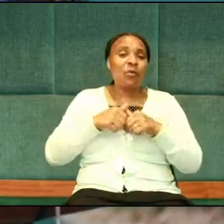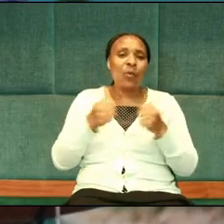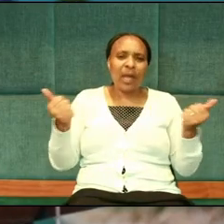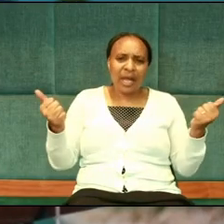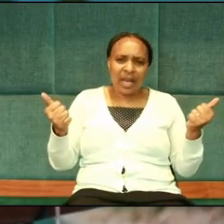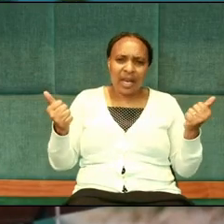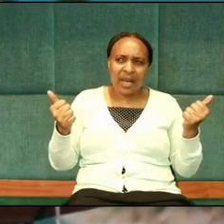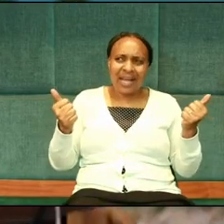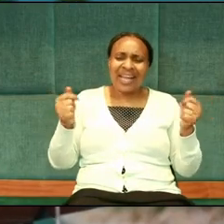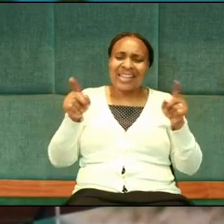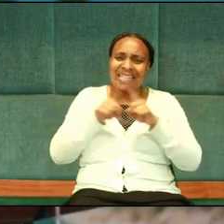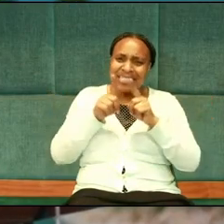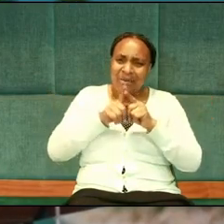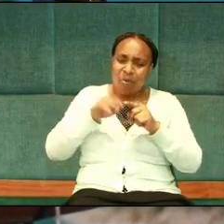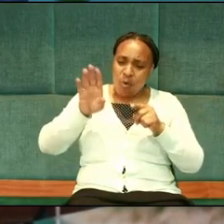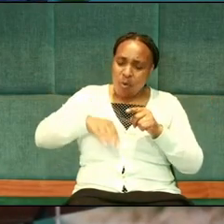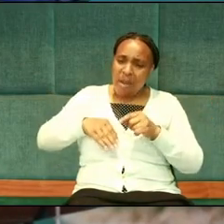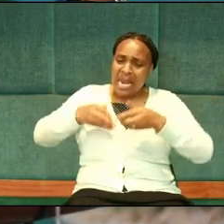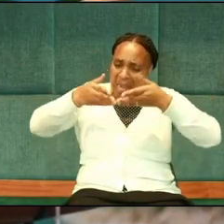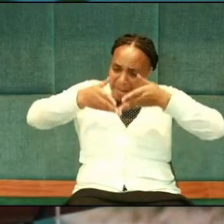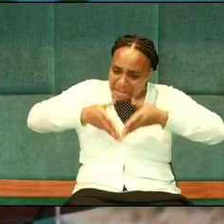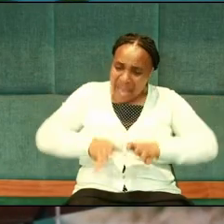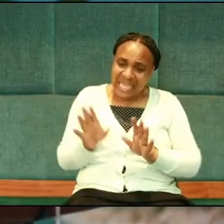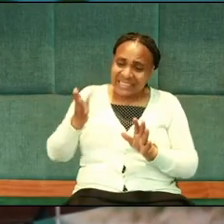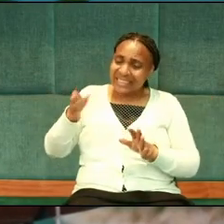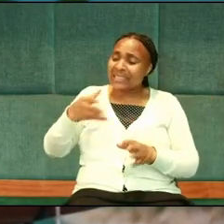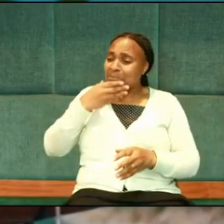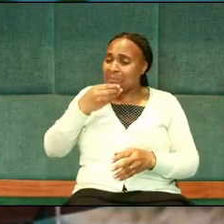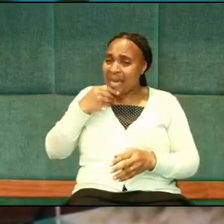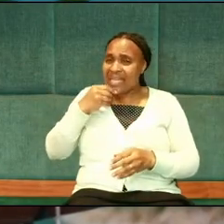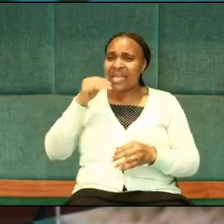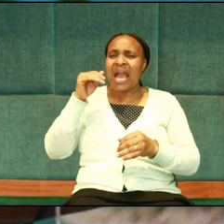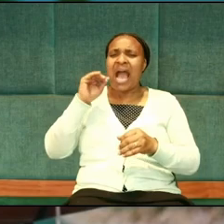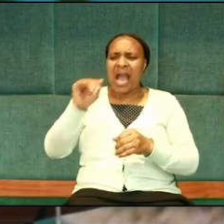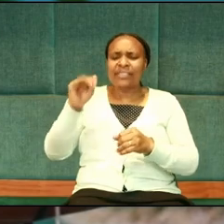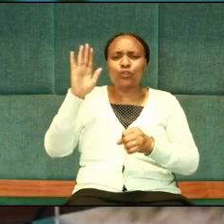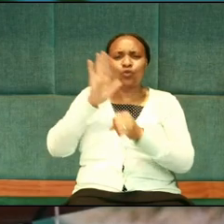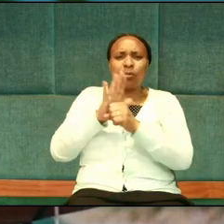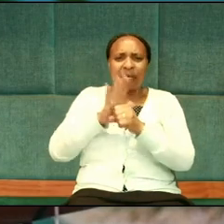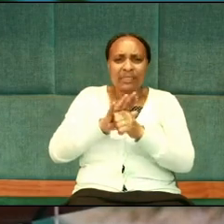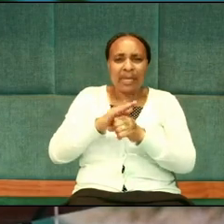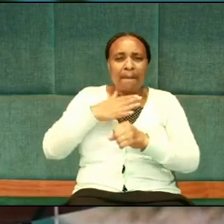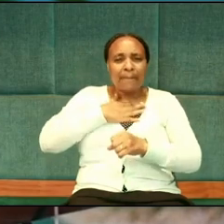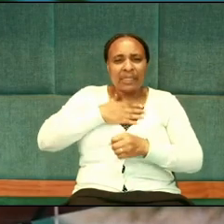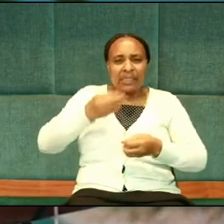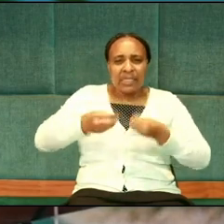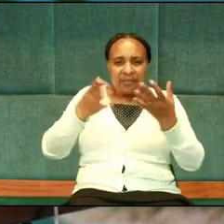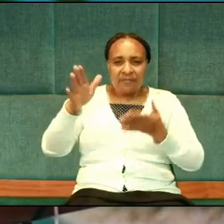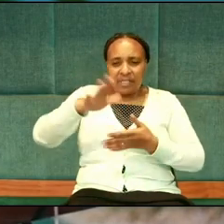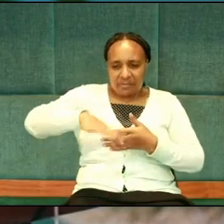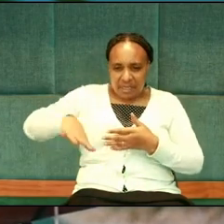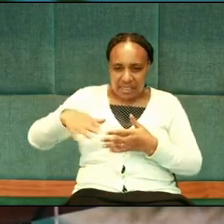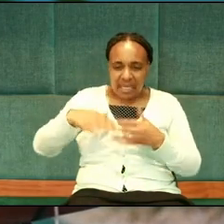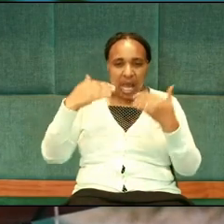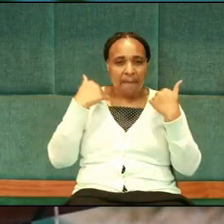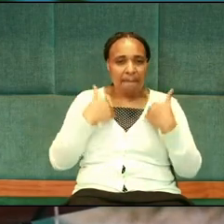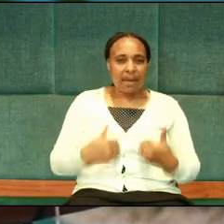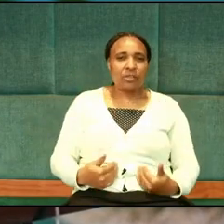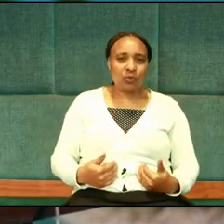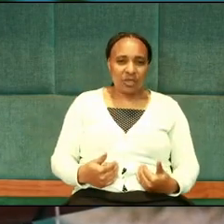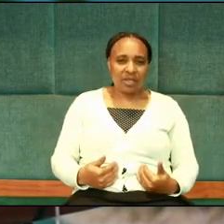Even the woman who gave birth to him is not asking so much like you. Please. Can you give him space? He's also a human being.